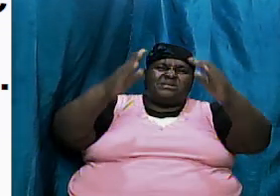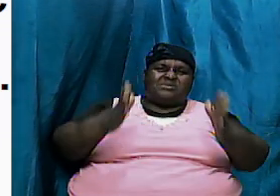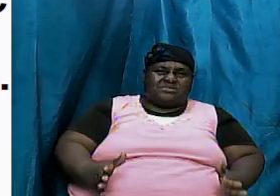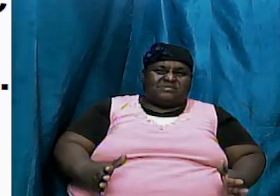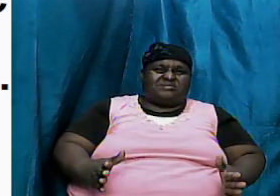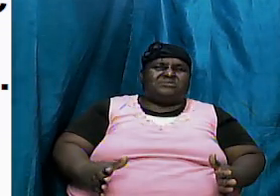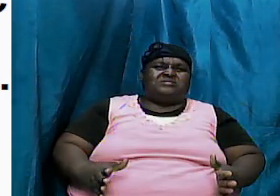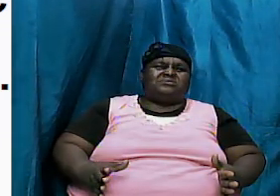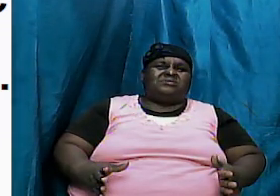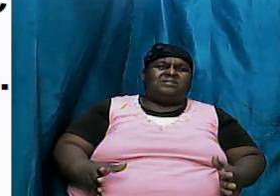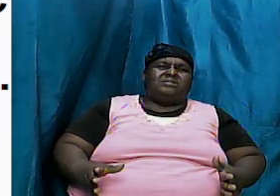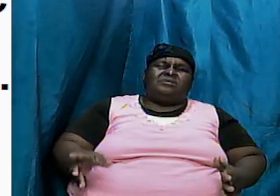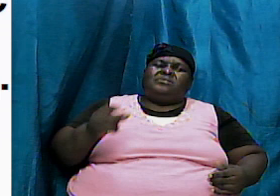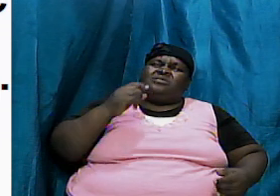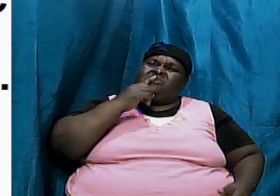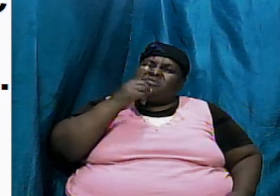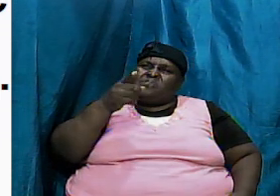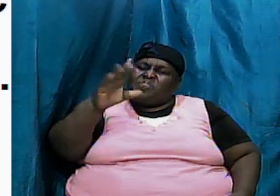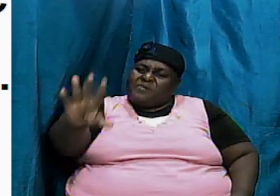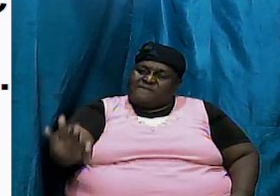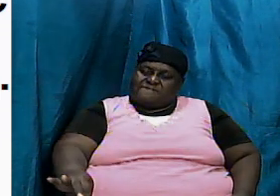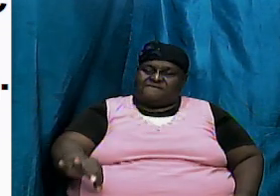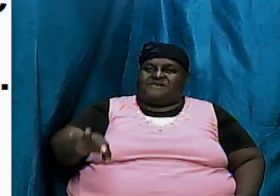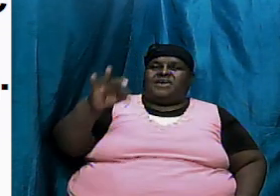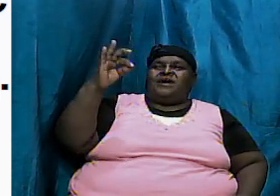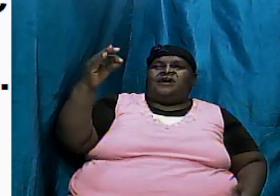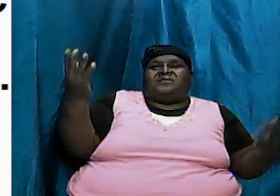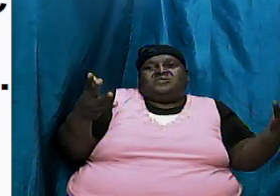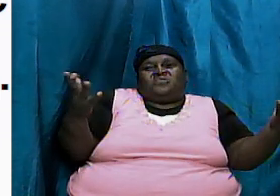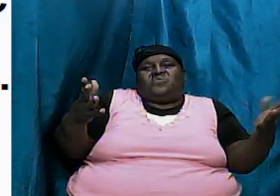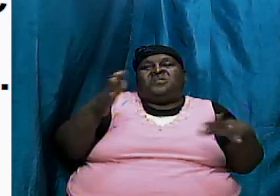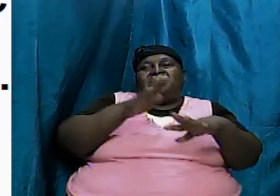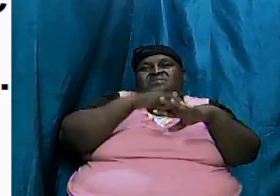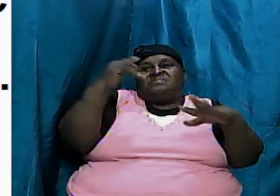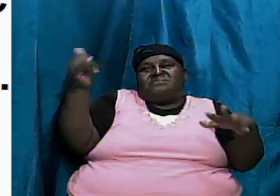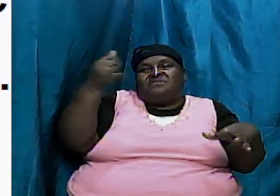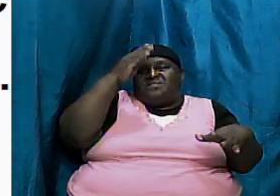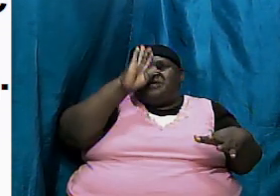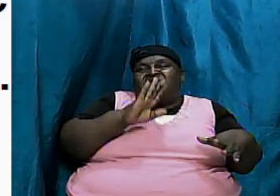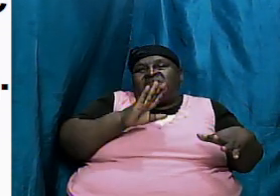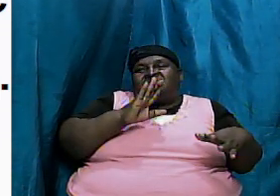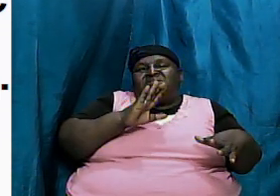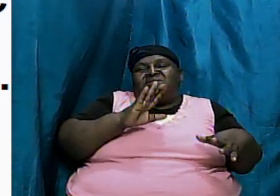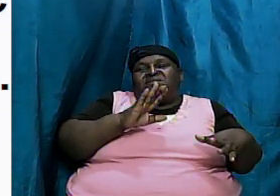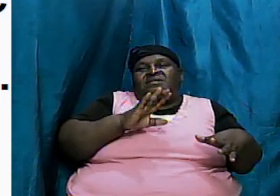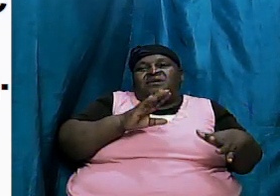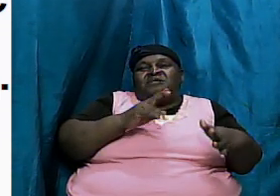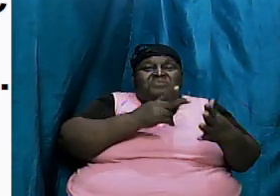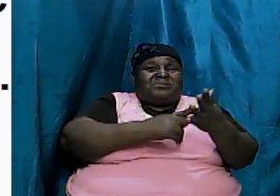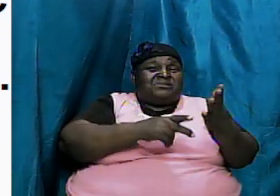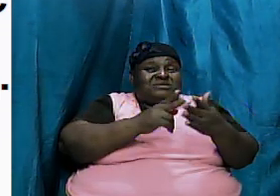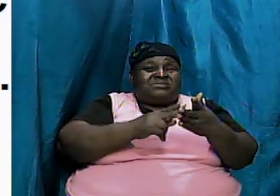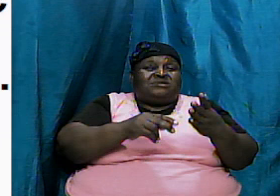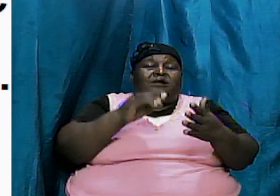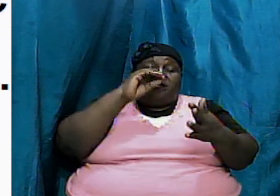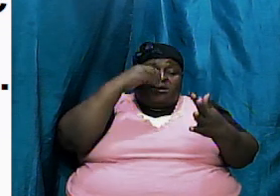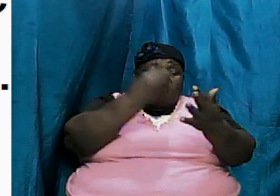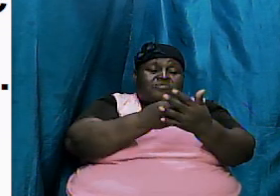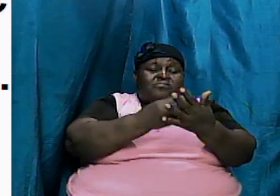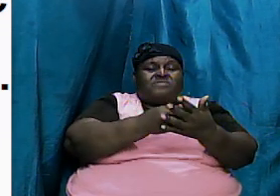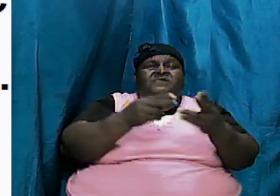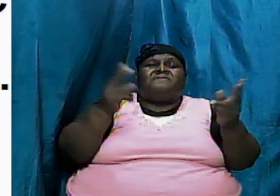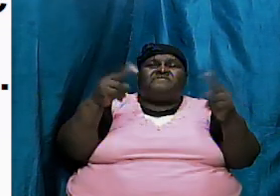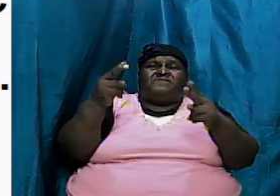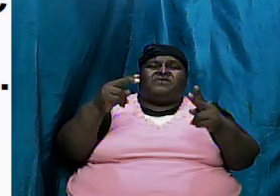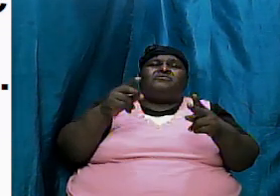quest to find what they call the God particle or something that prove the very existence